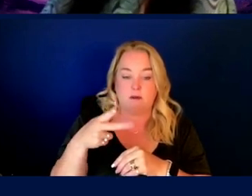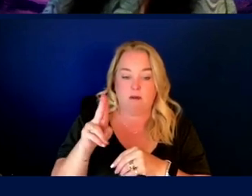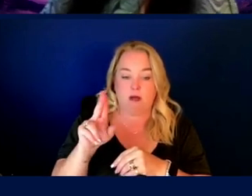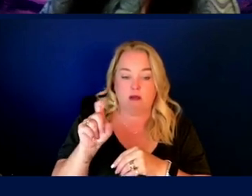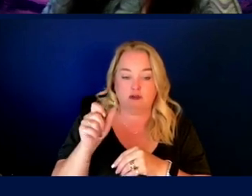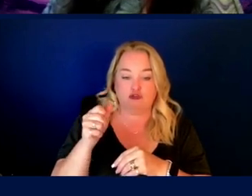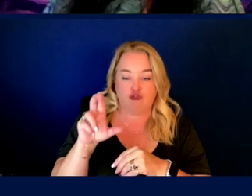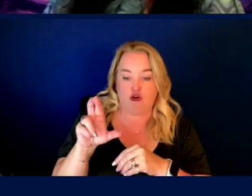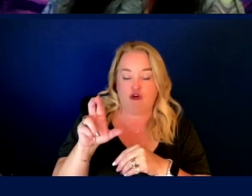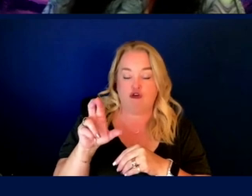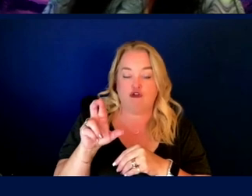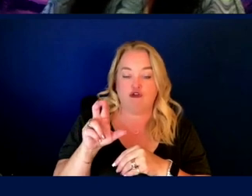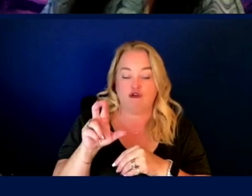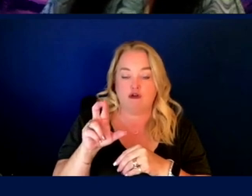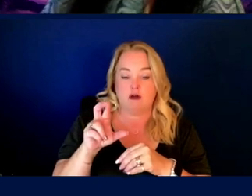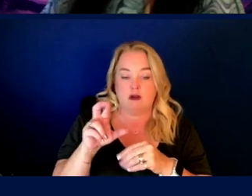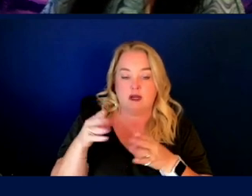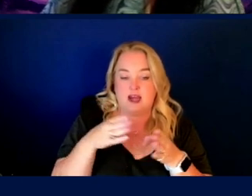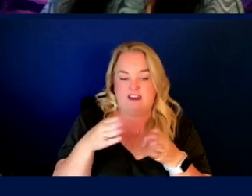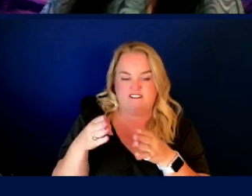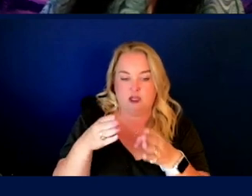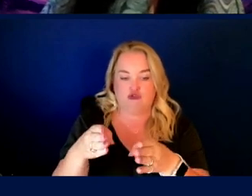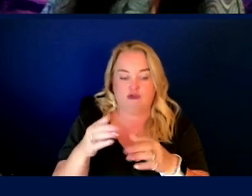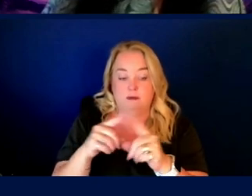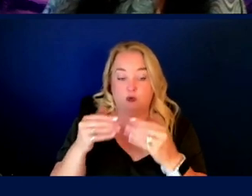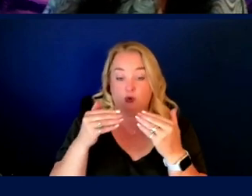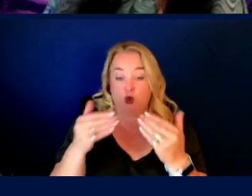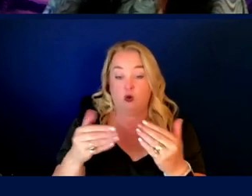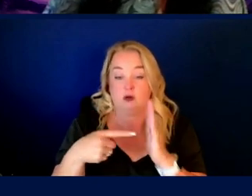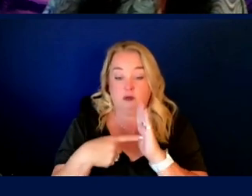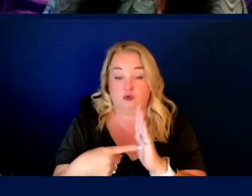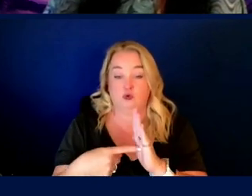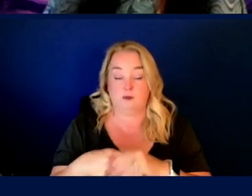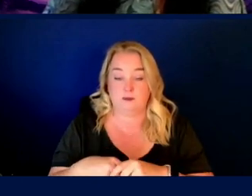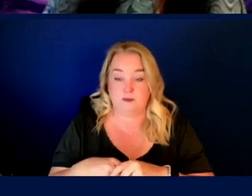navigation. And we go ahead and get started with my top.